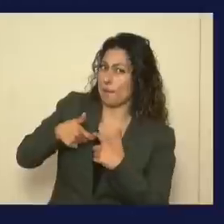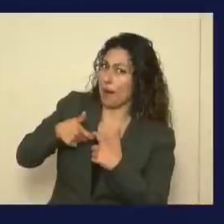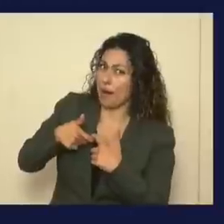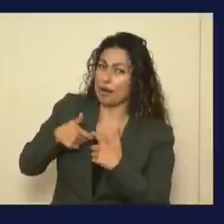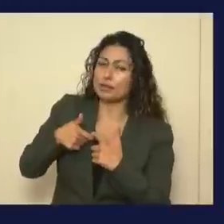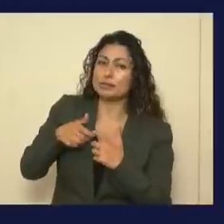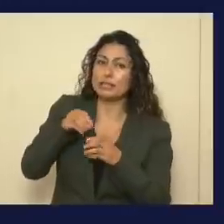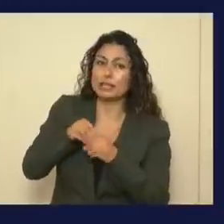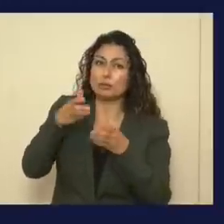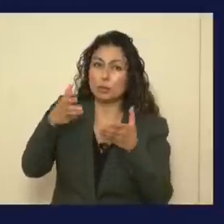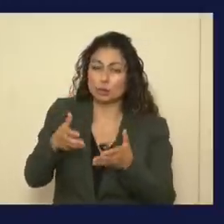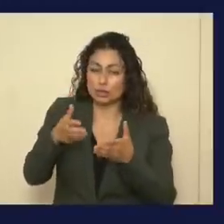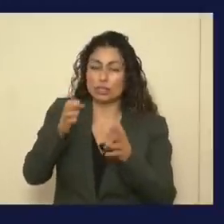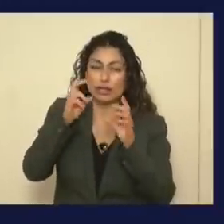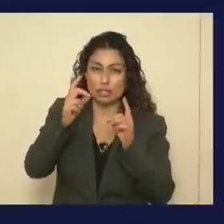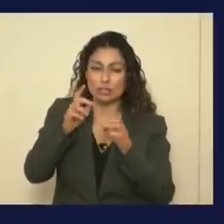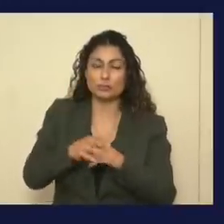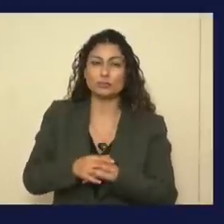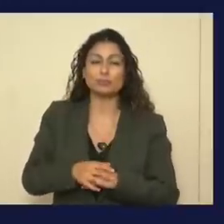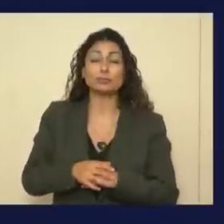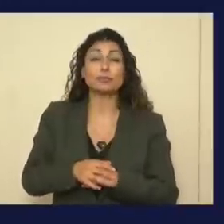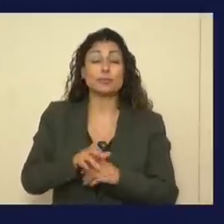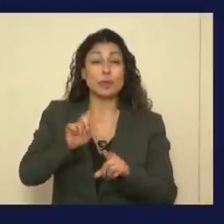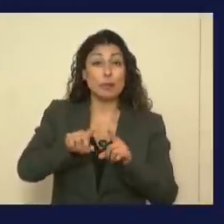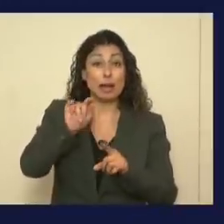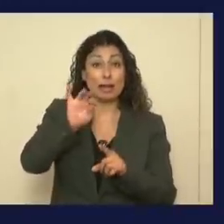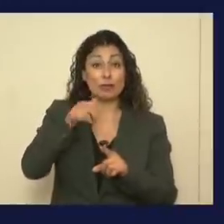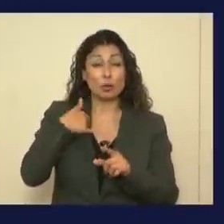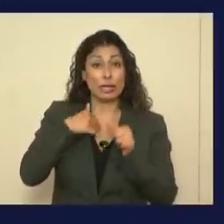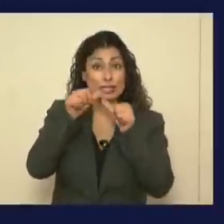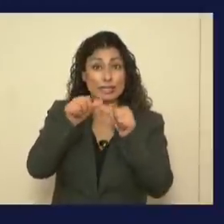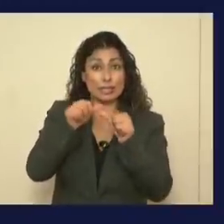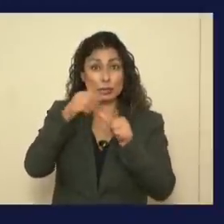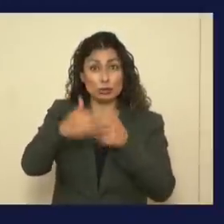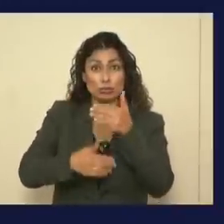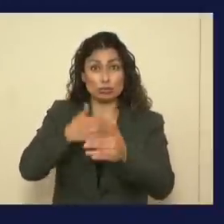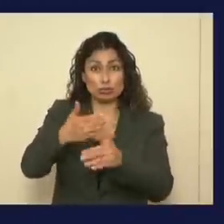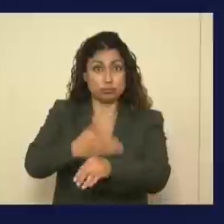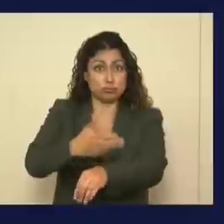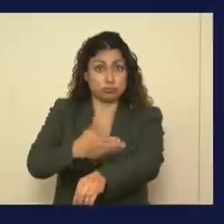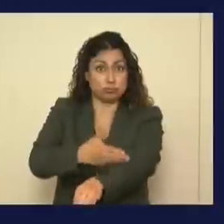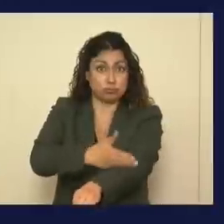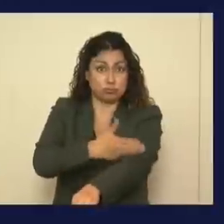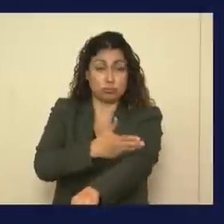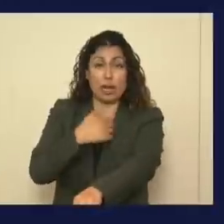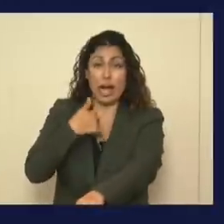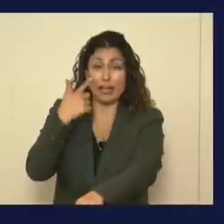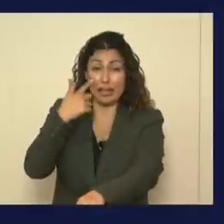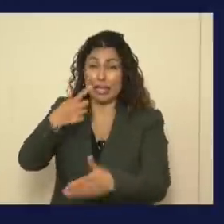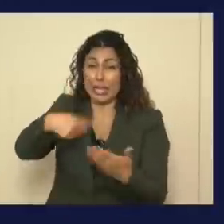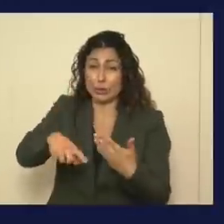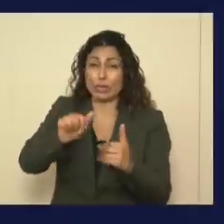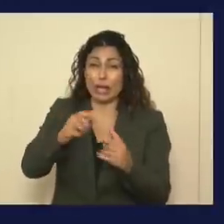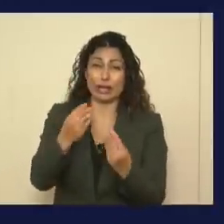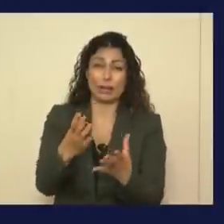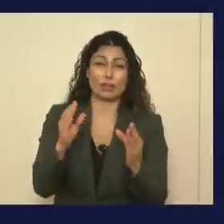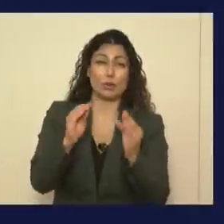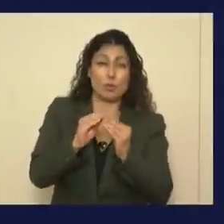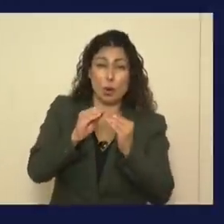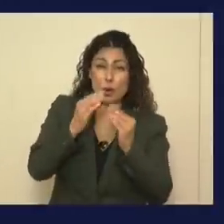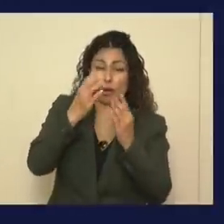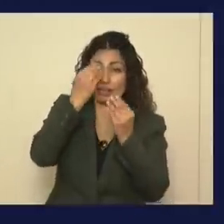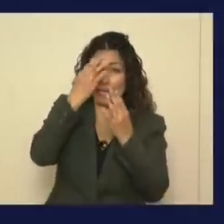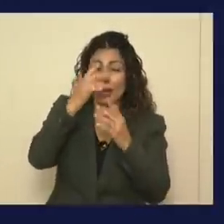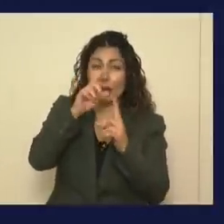education. So, if we keep doing what we're doing, and we think next week we can give you some more data about mask